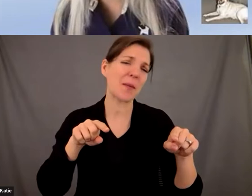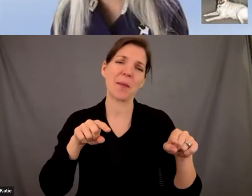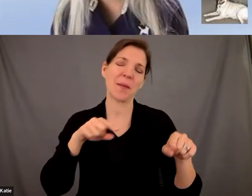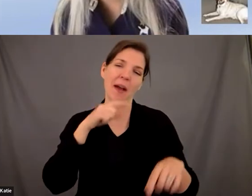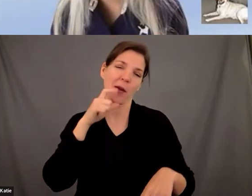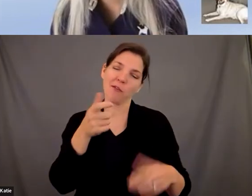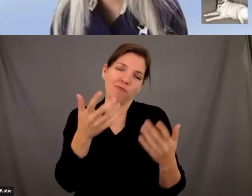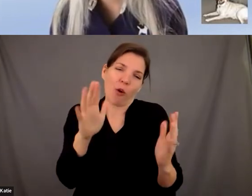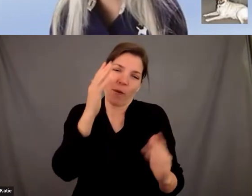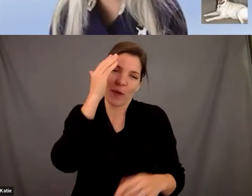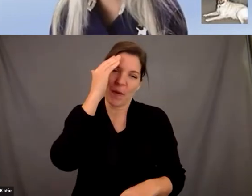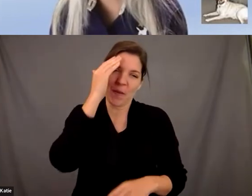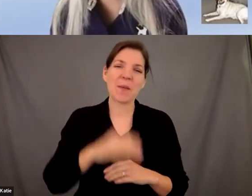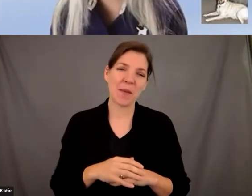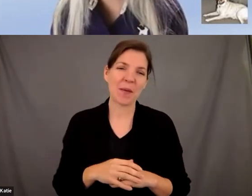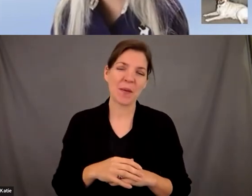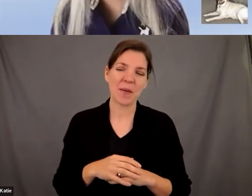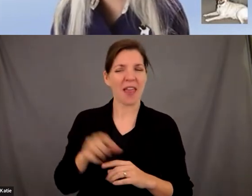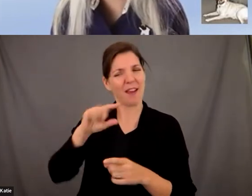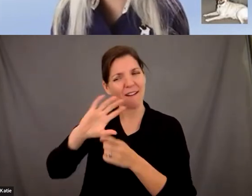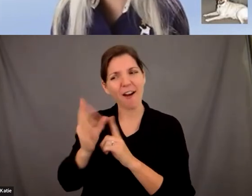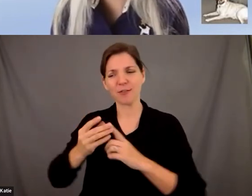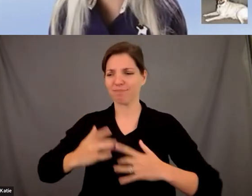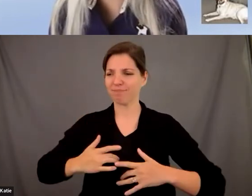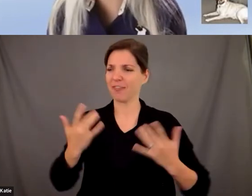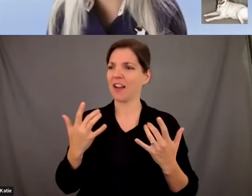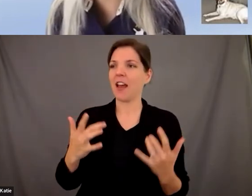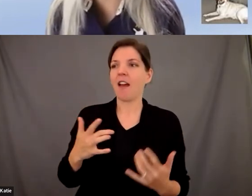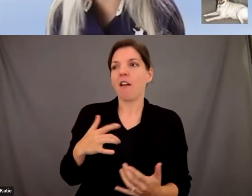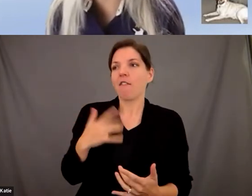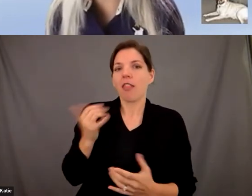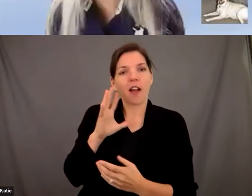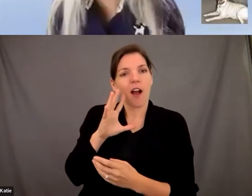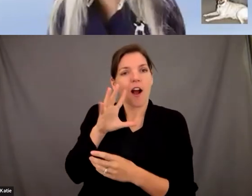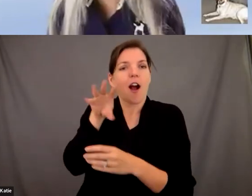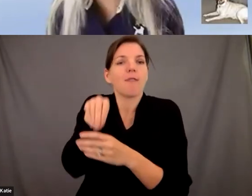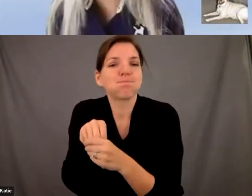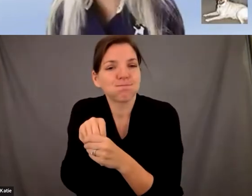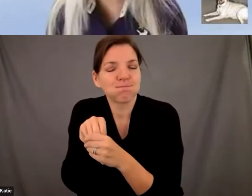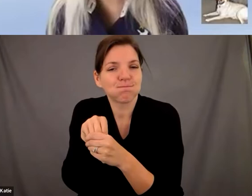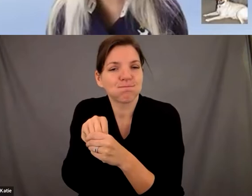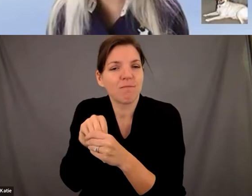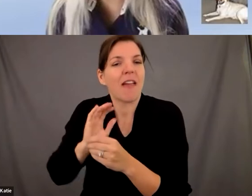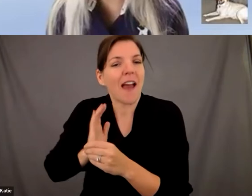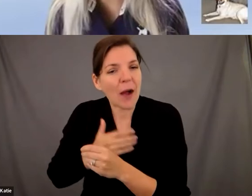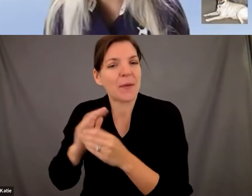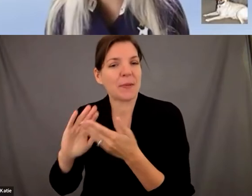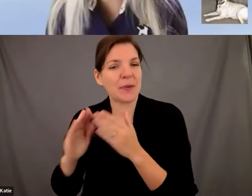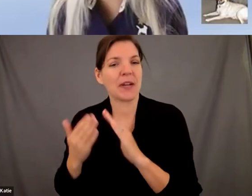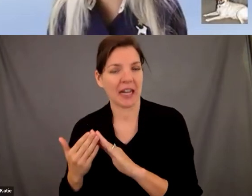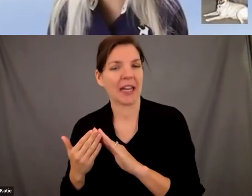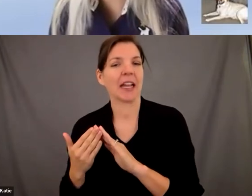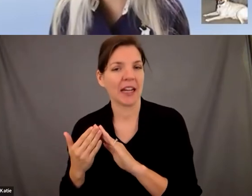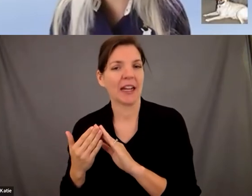be um i think more fully a part of our community and that is something that not only